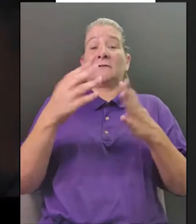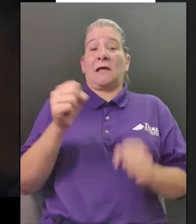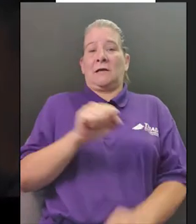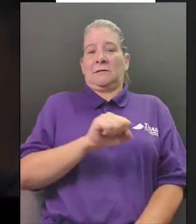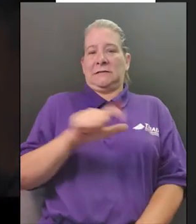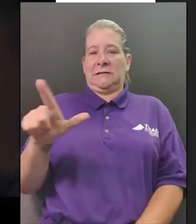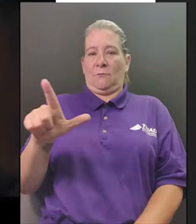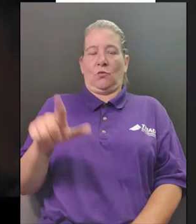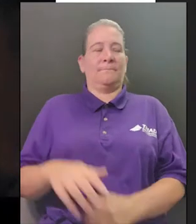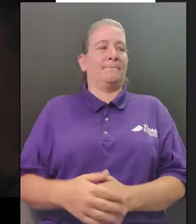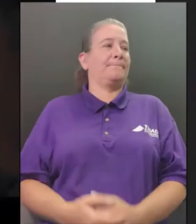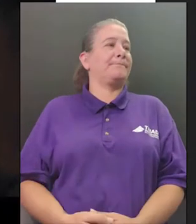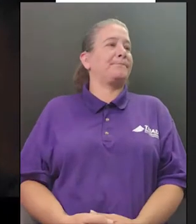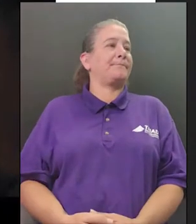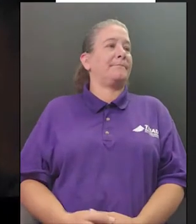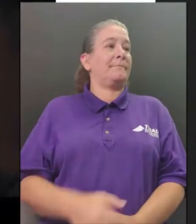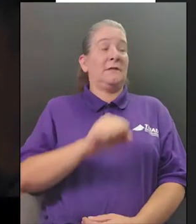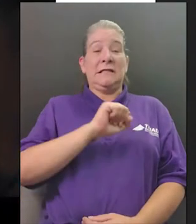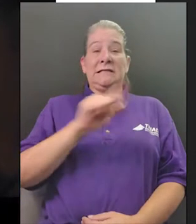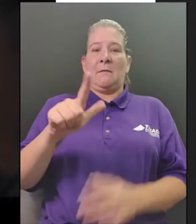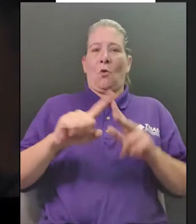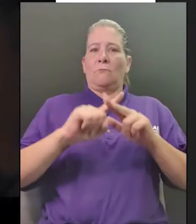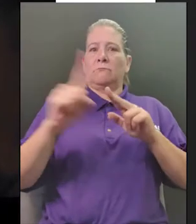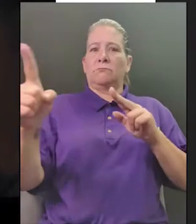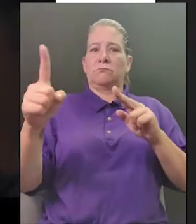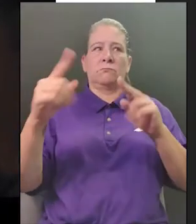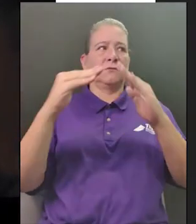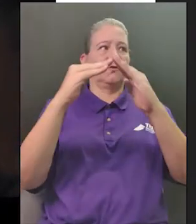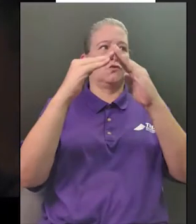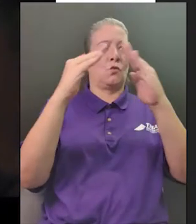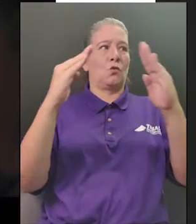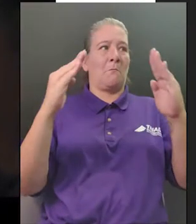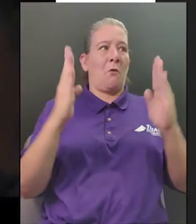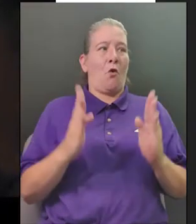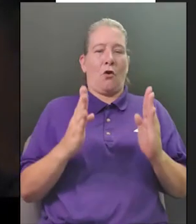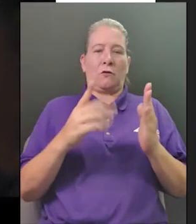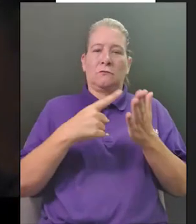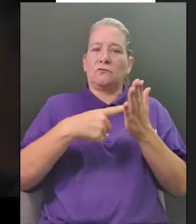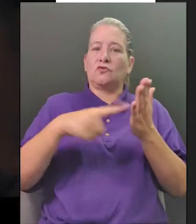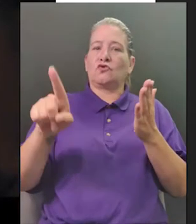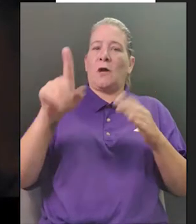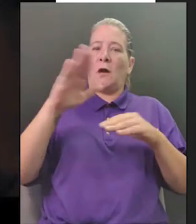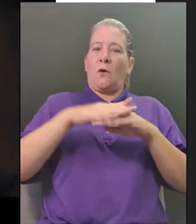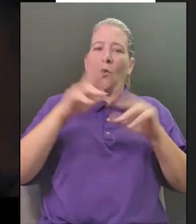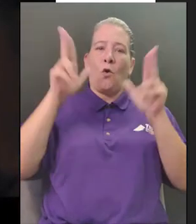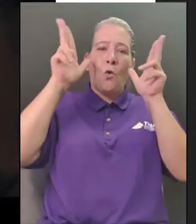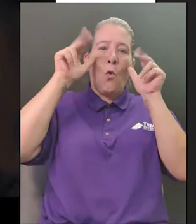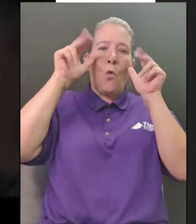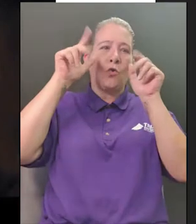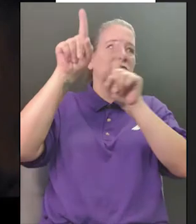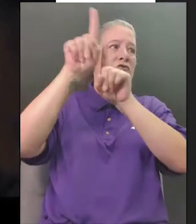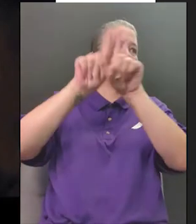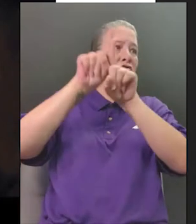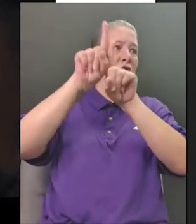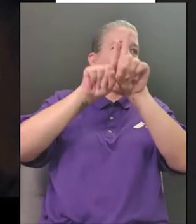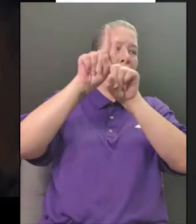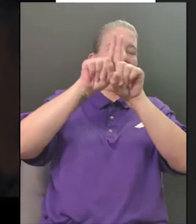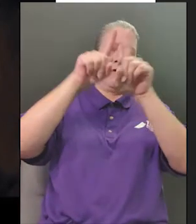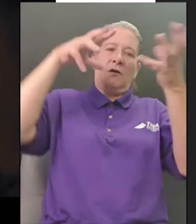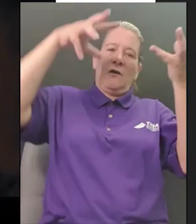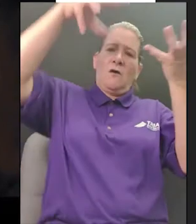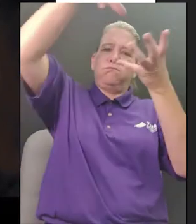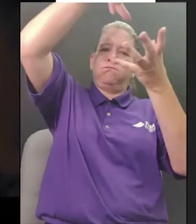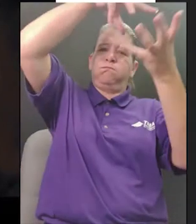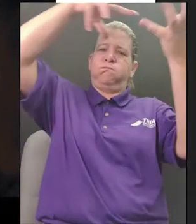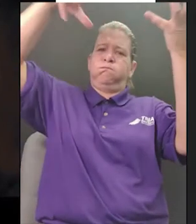story and then we'll talk about some of the other women as we play a special game so here is